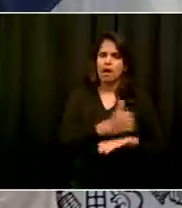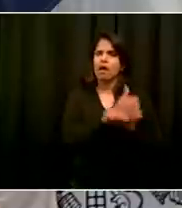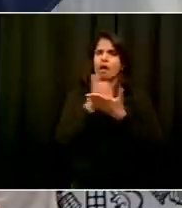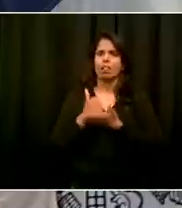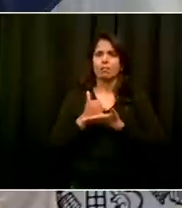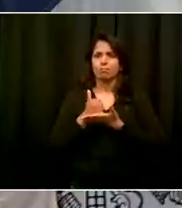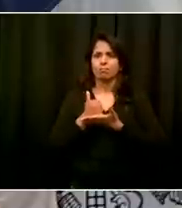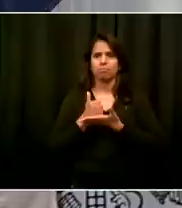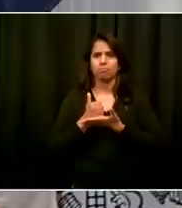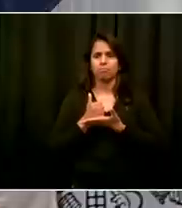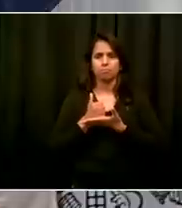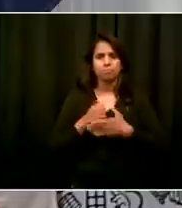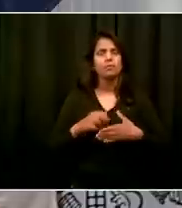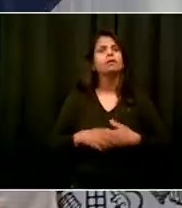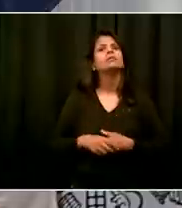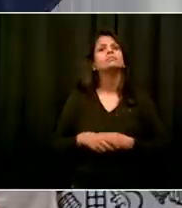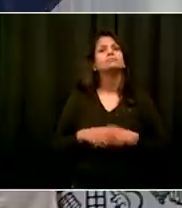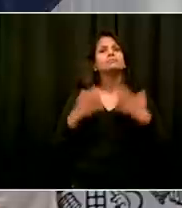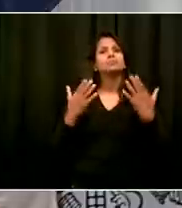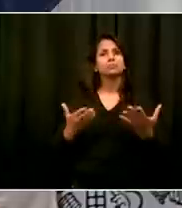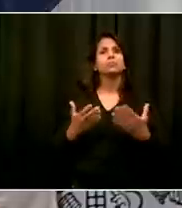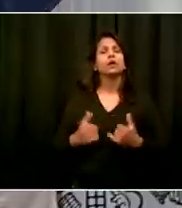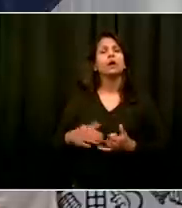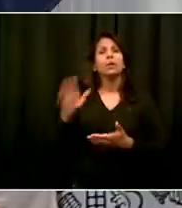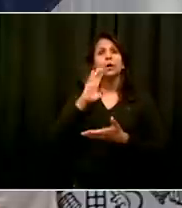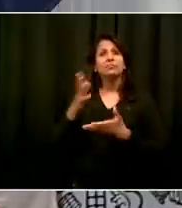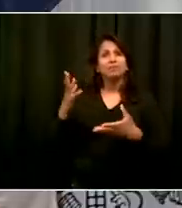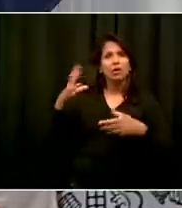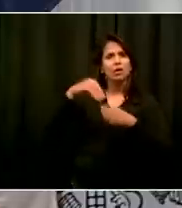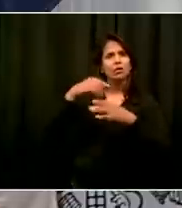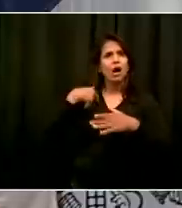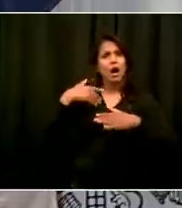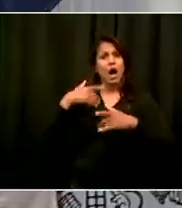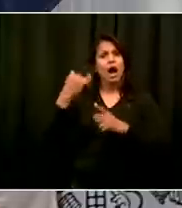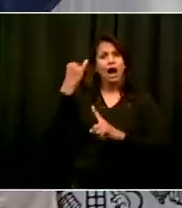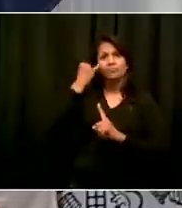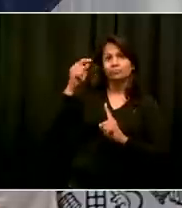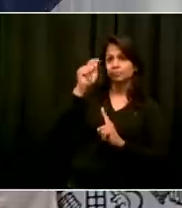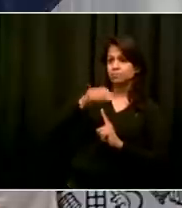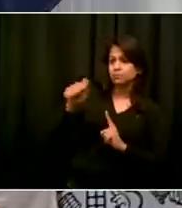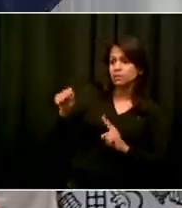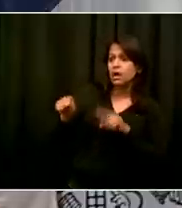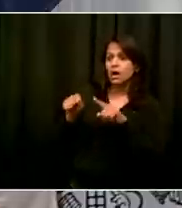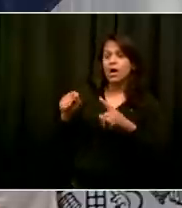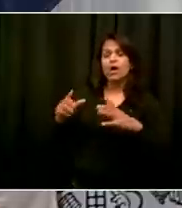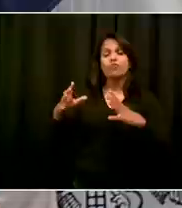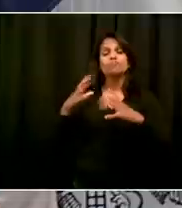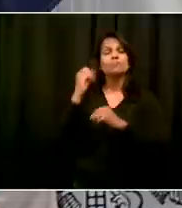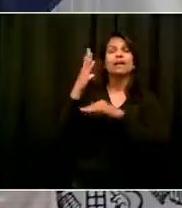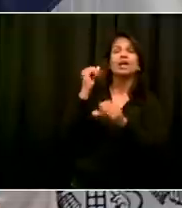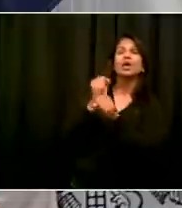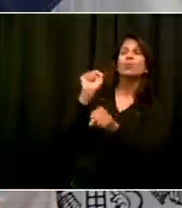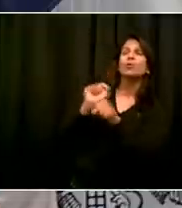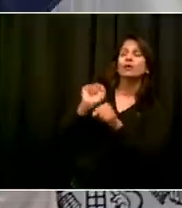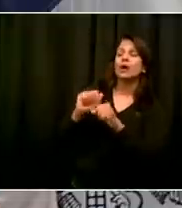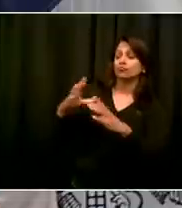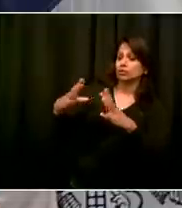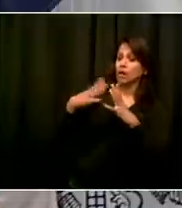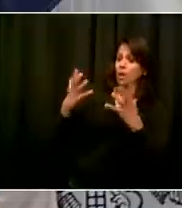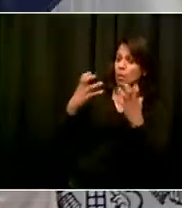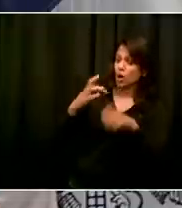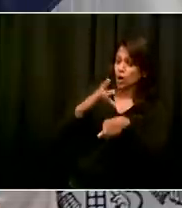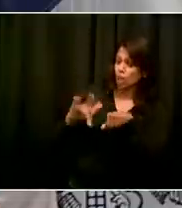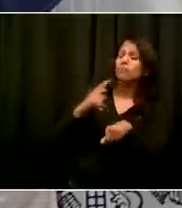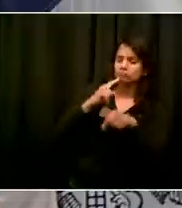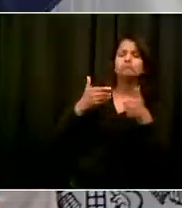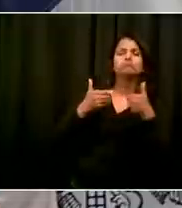of details to work through. But we see a lot of good possibility there. So can so long as there is continued progress,